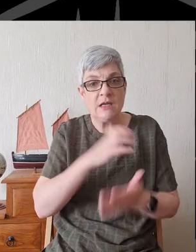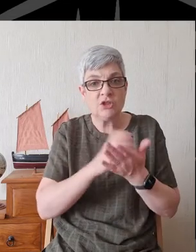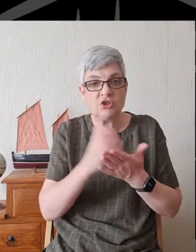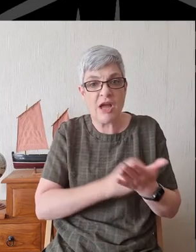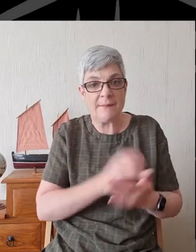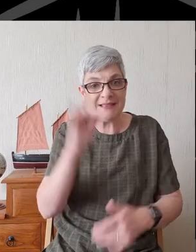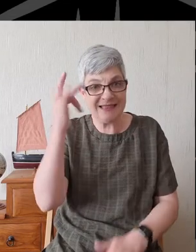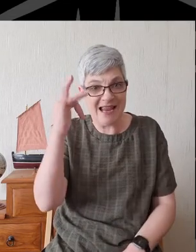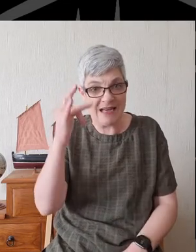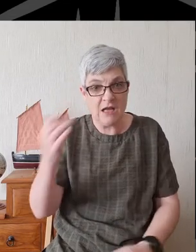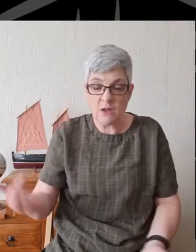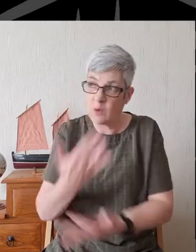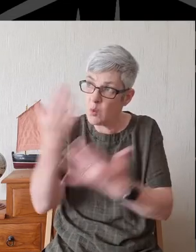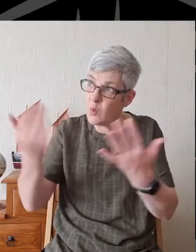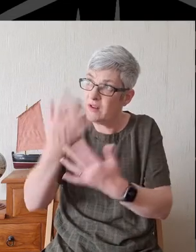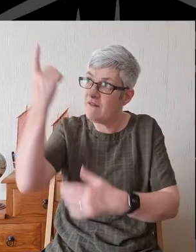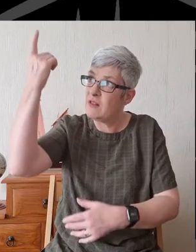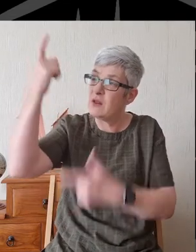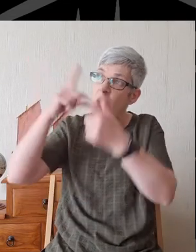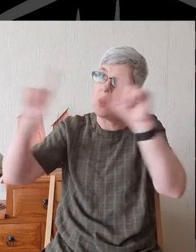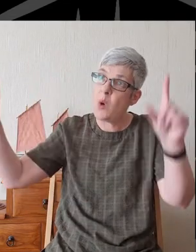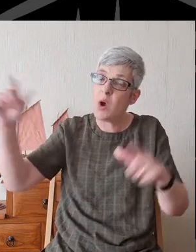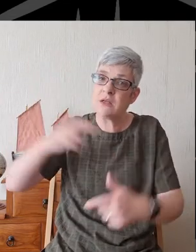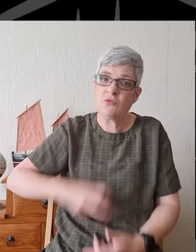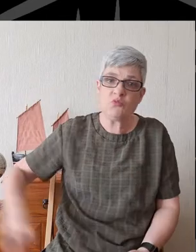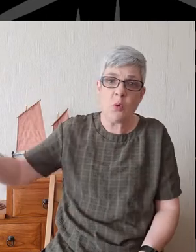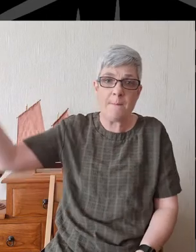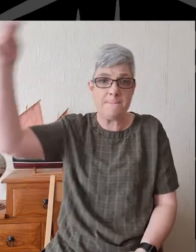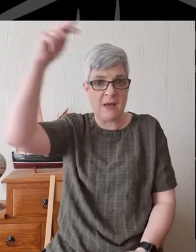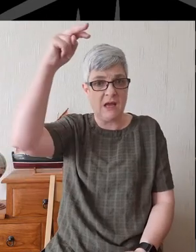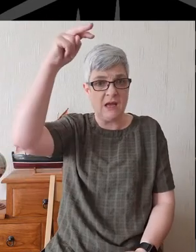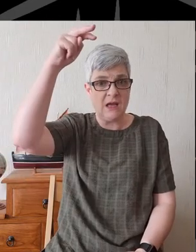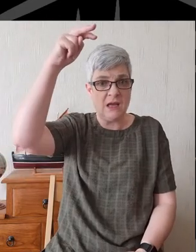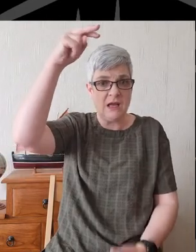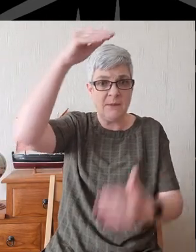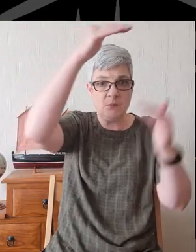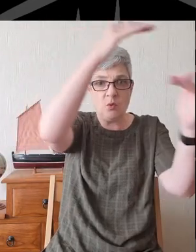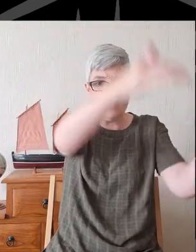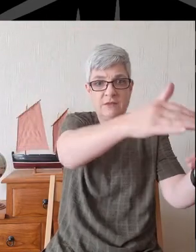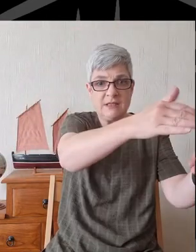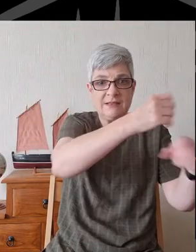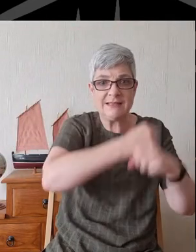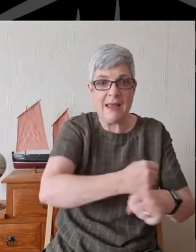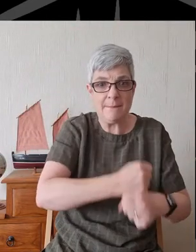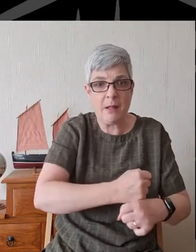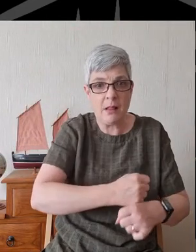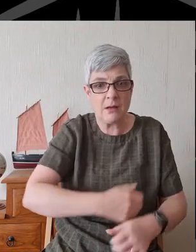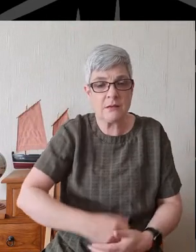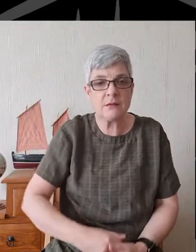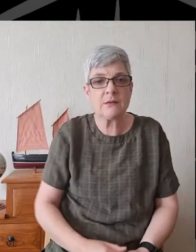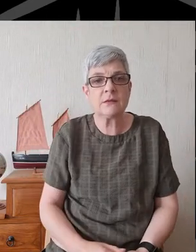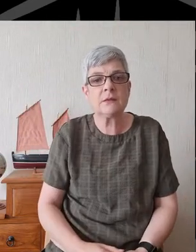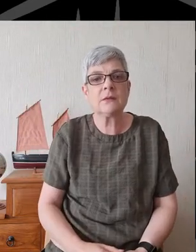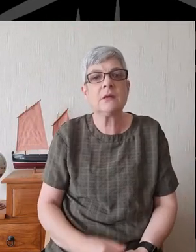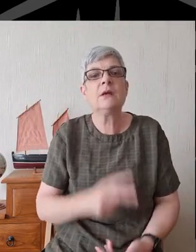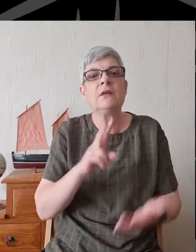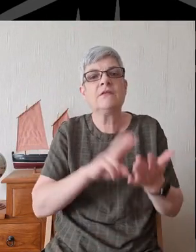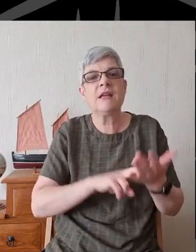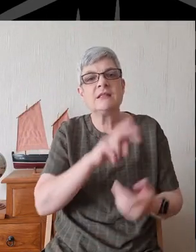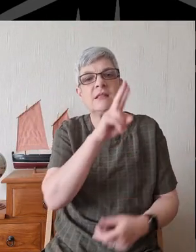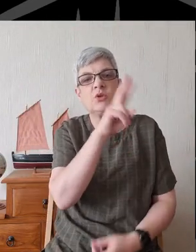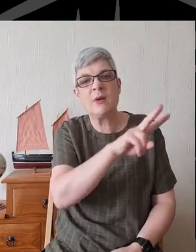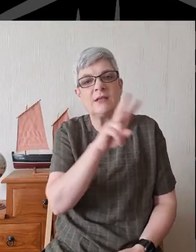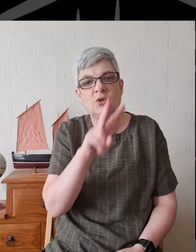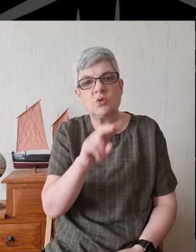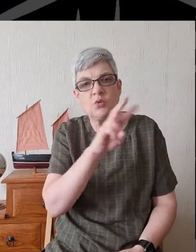the glory of the Lord rose from above the cherubim and moved to the threshold of the temple until verses 22